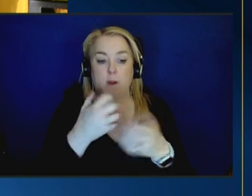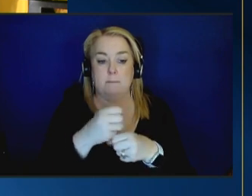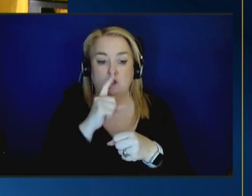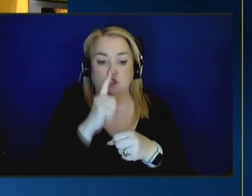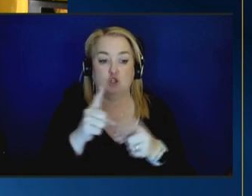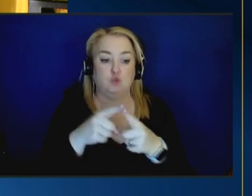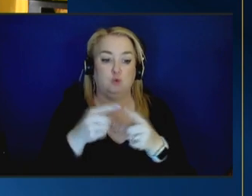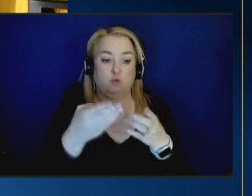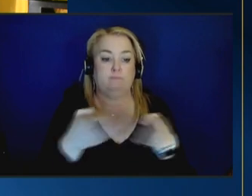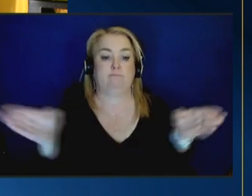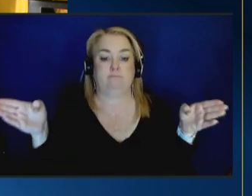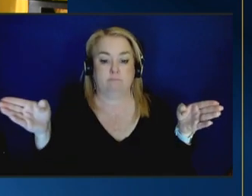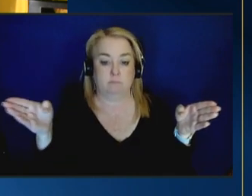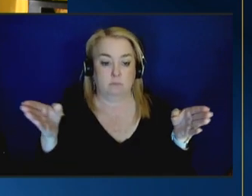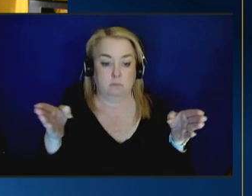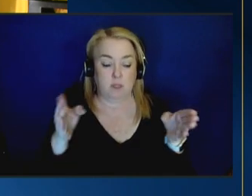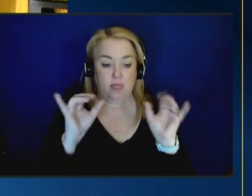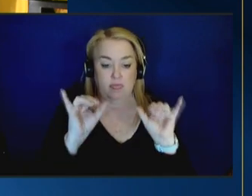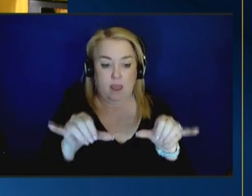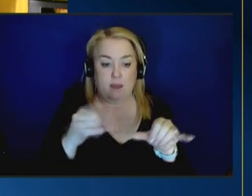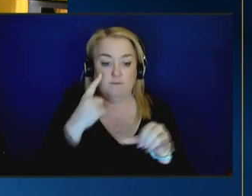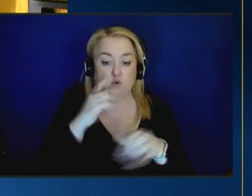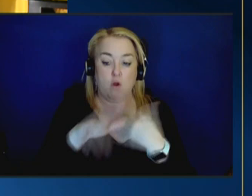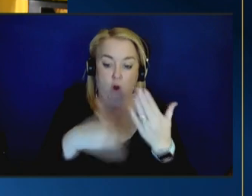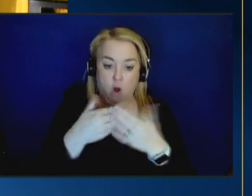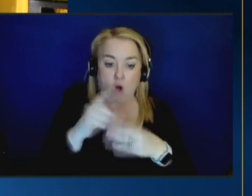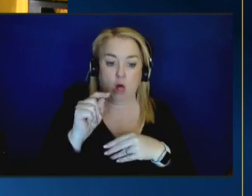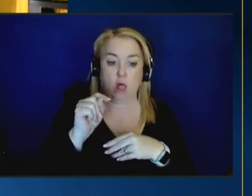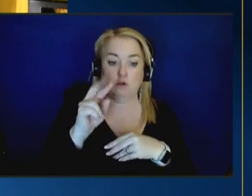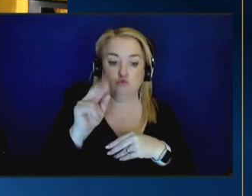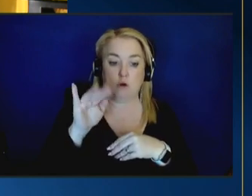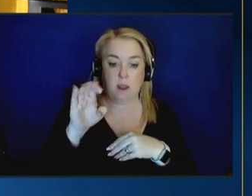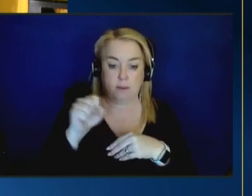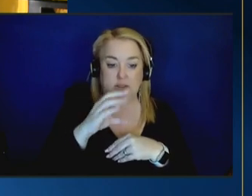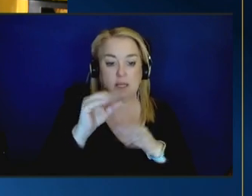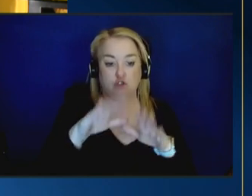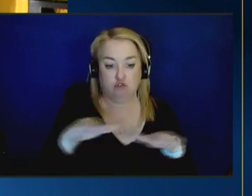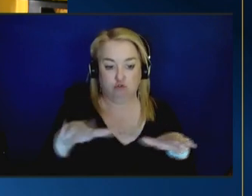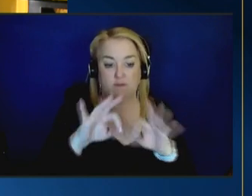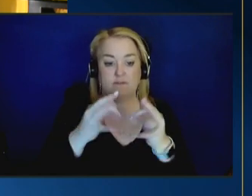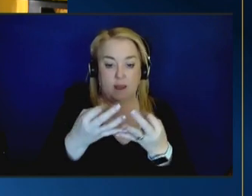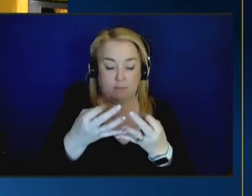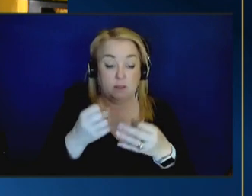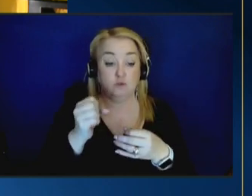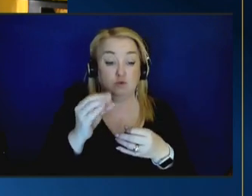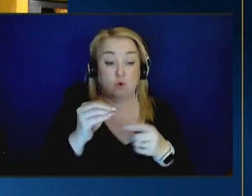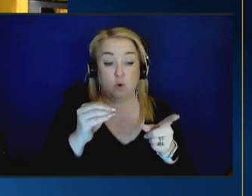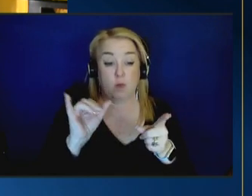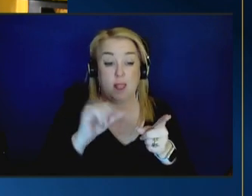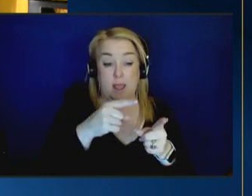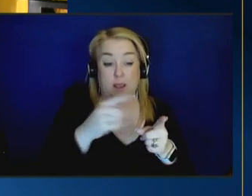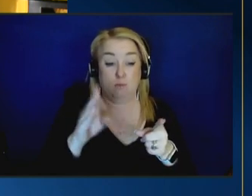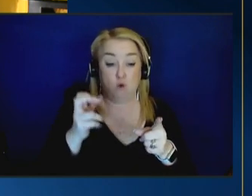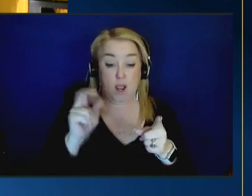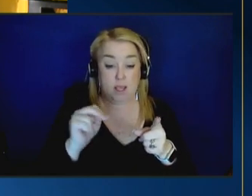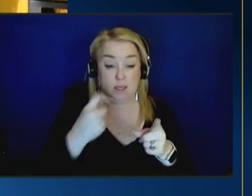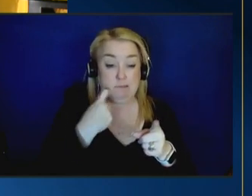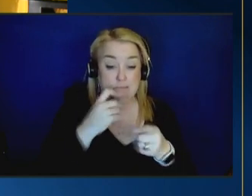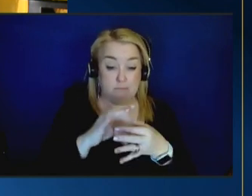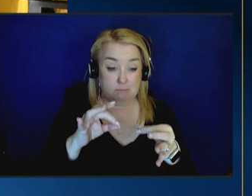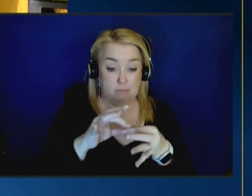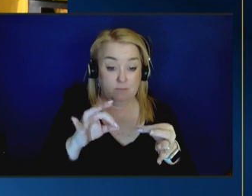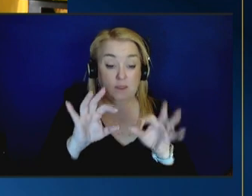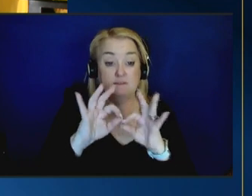framework um to all tribes and and children families in those tribes and so i think as brian said uh what family first has